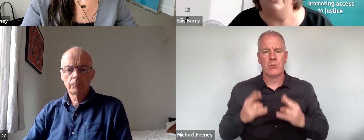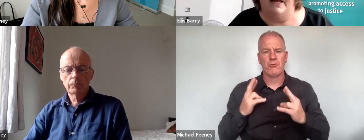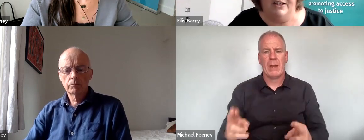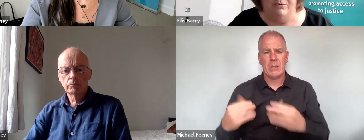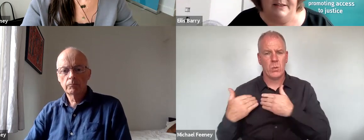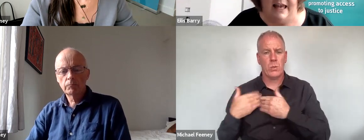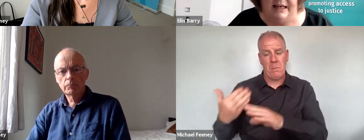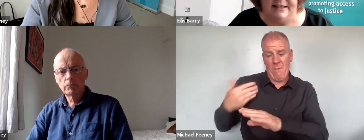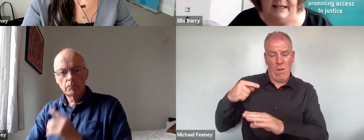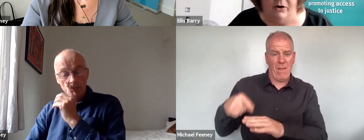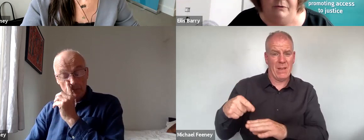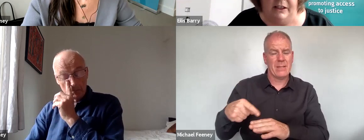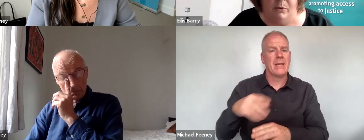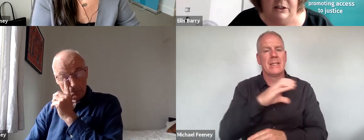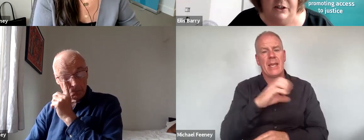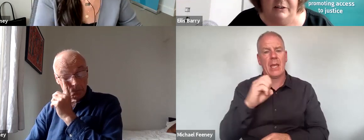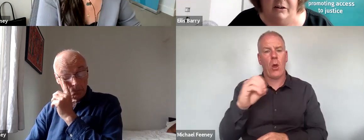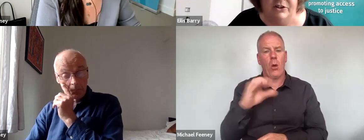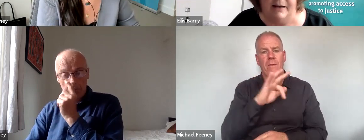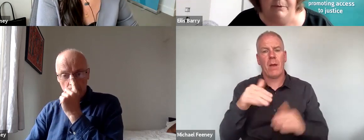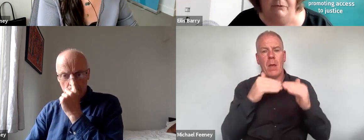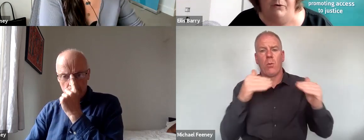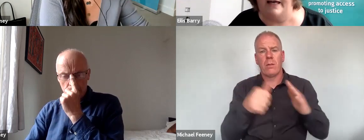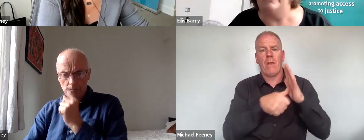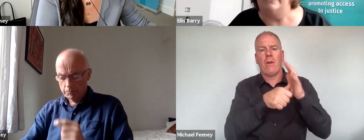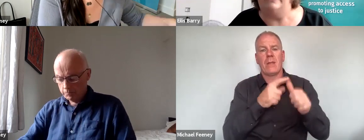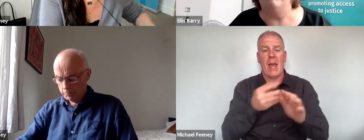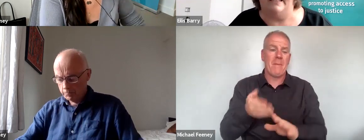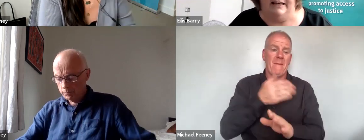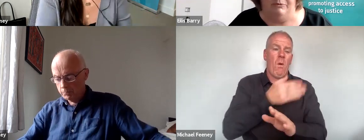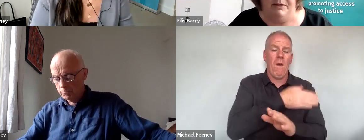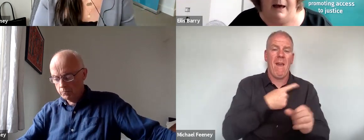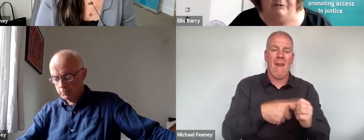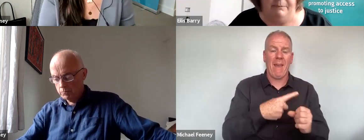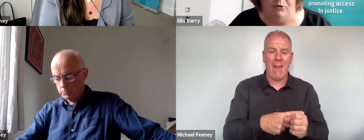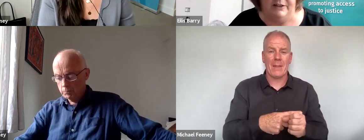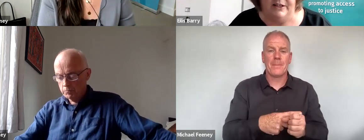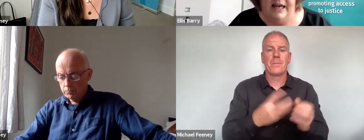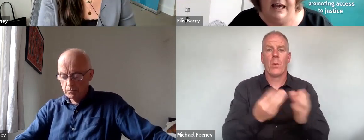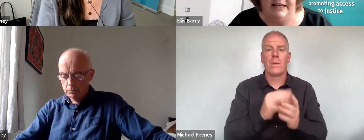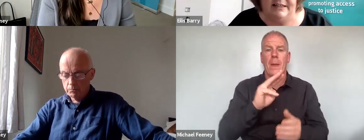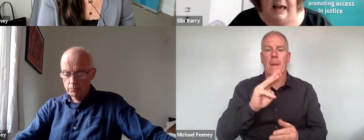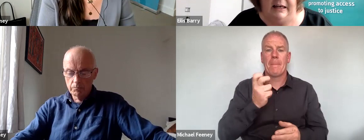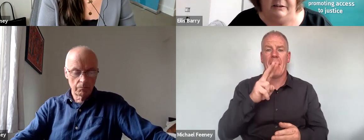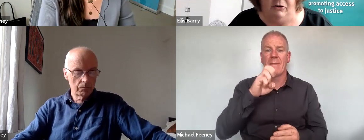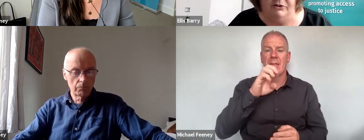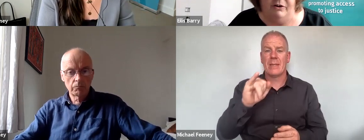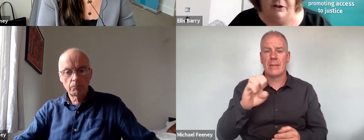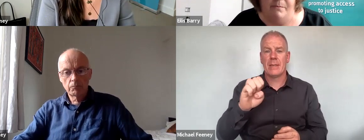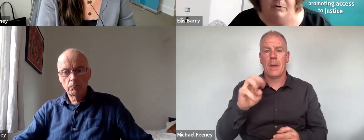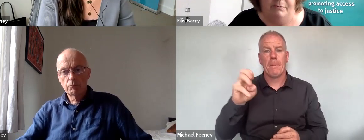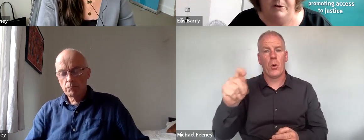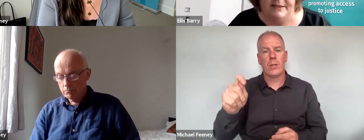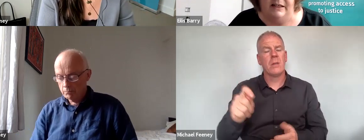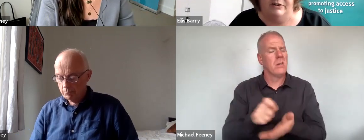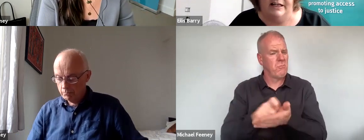Prior to that, he was CEO of the Equality Authority, and before that, he was with Pave Point. He is the author